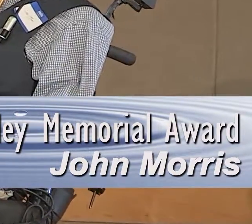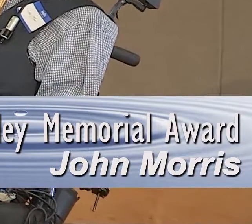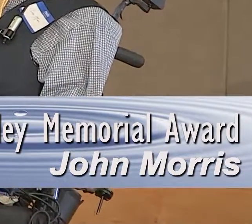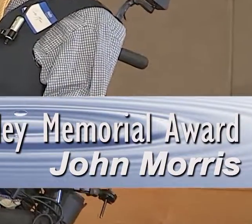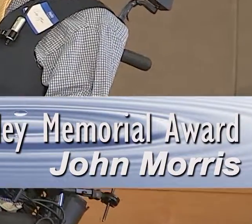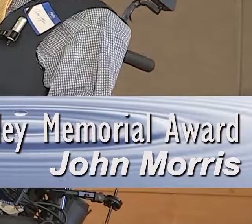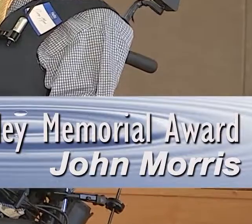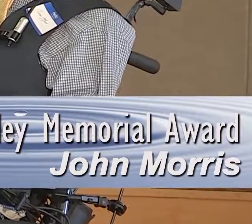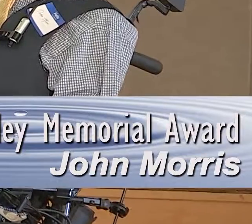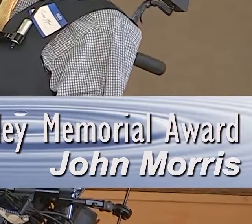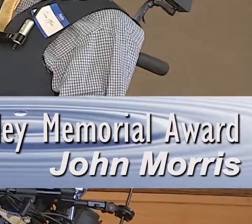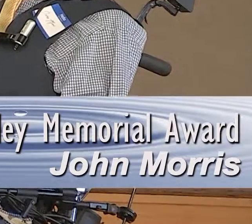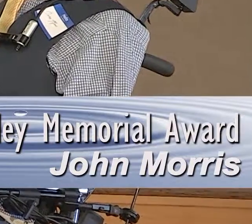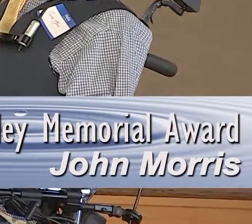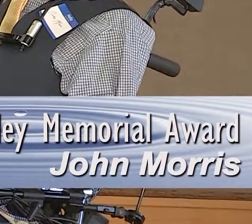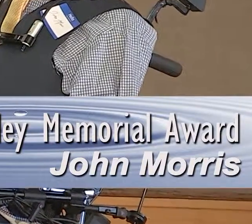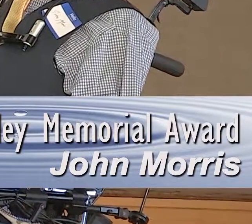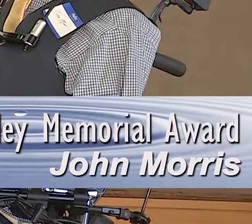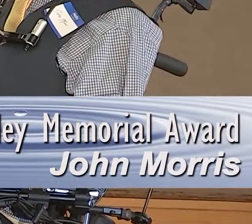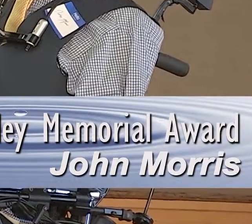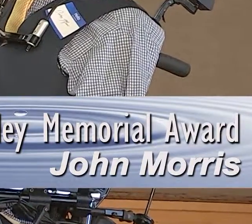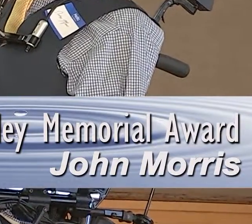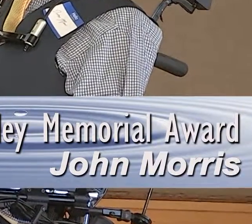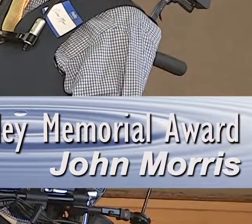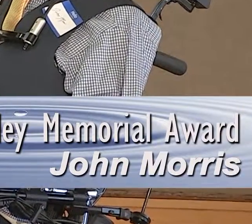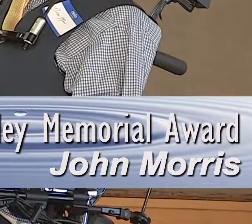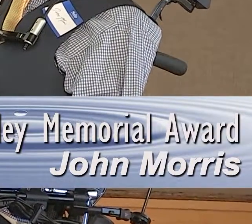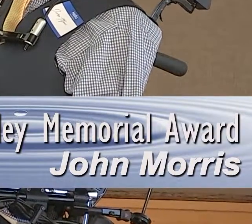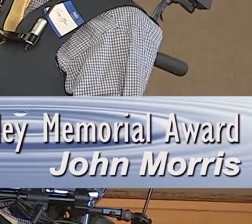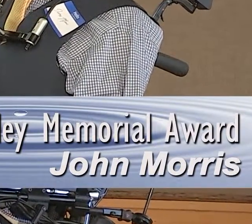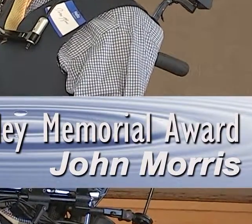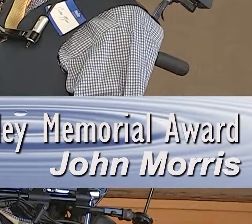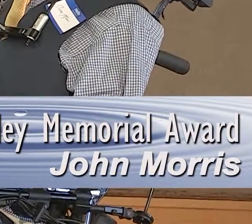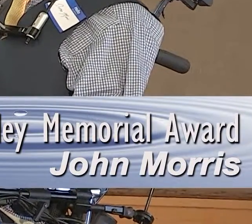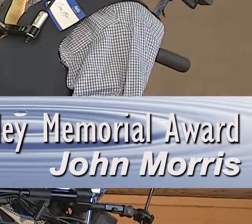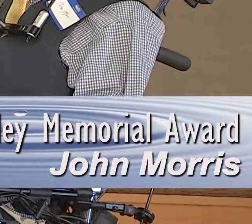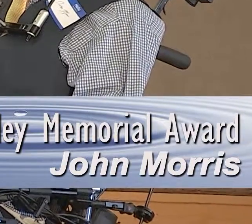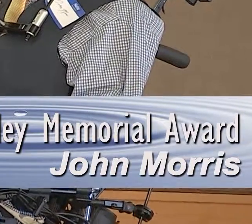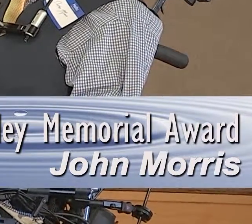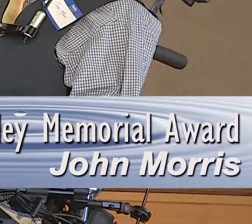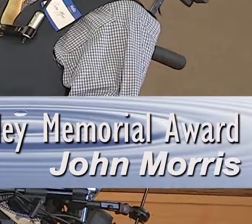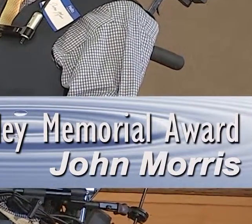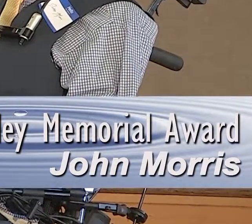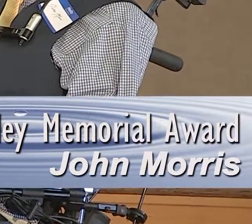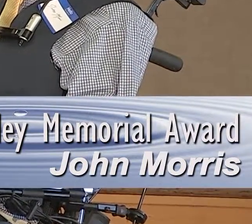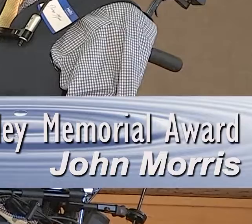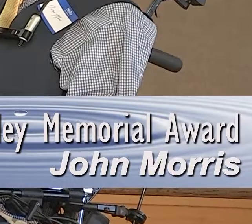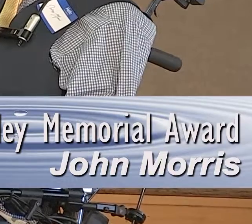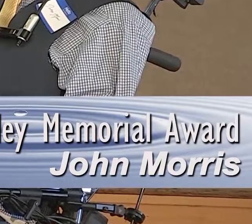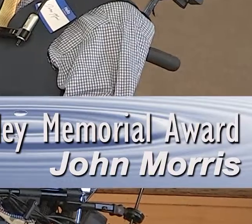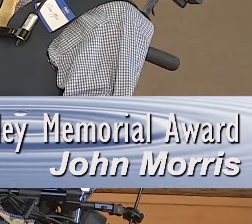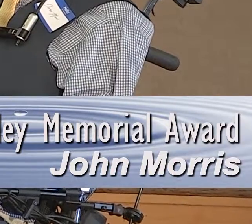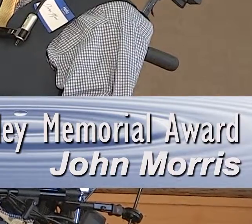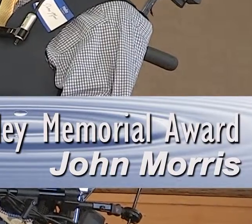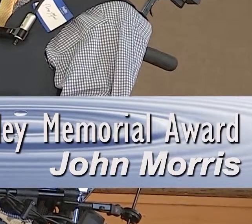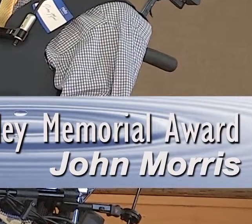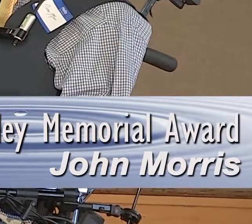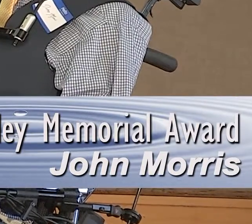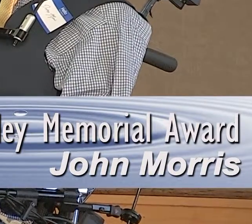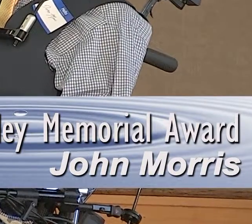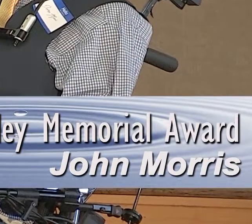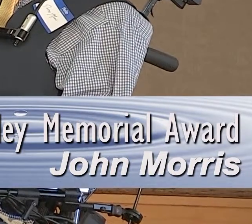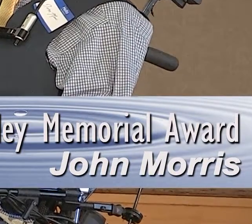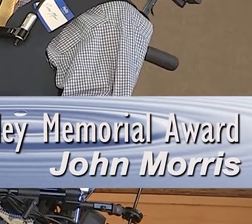market. A hope that is soon to be realized. He has attended symposiums, spoken on radio and